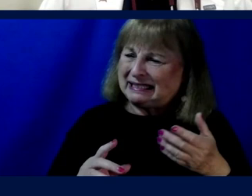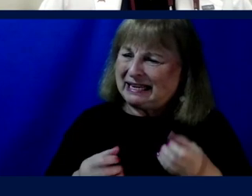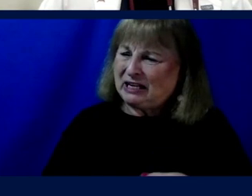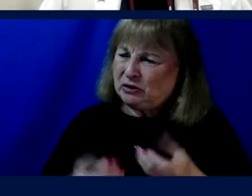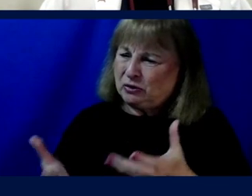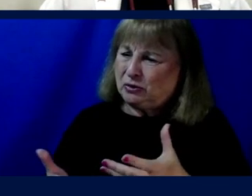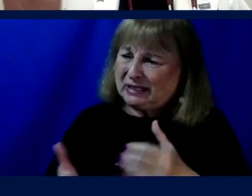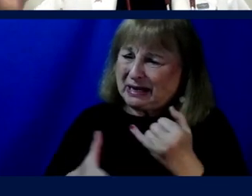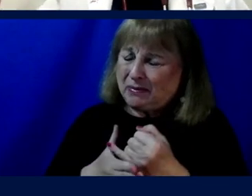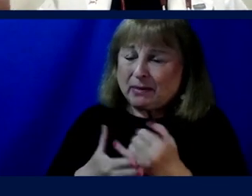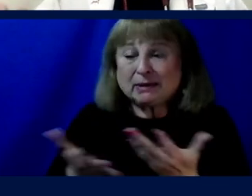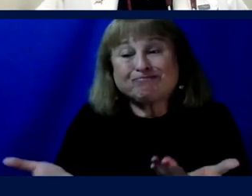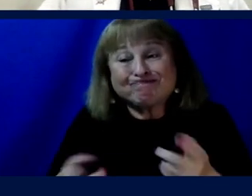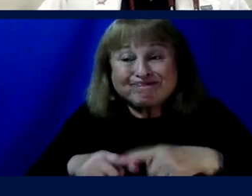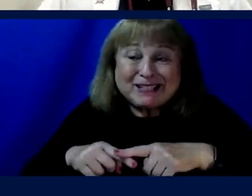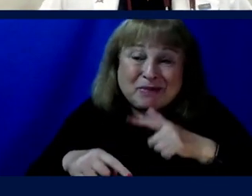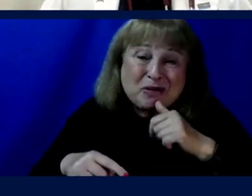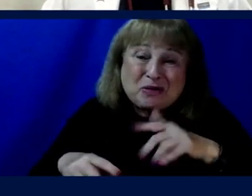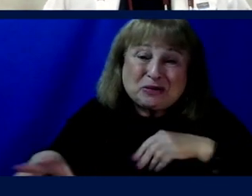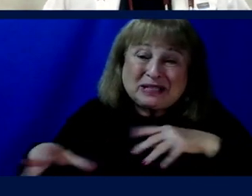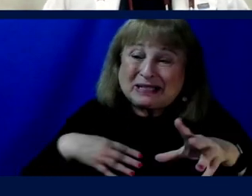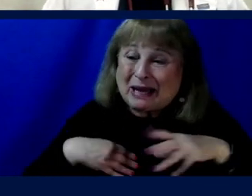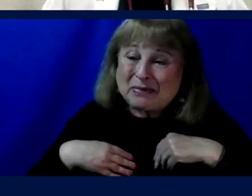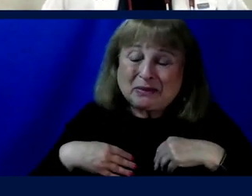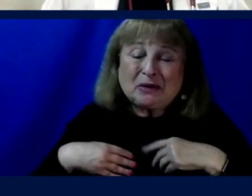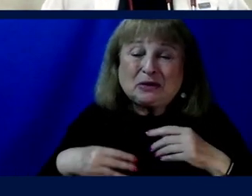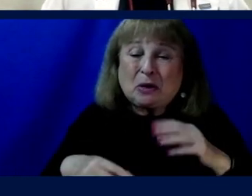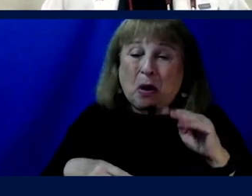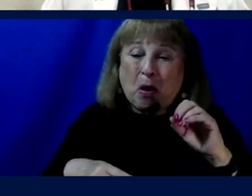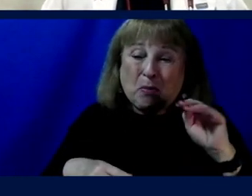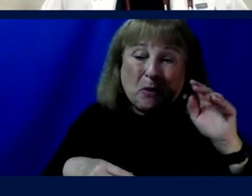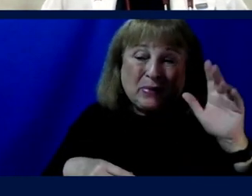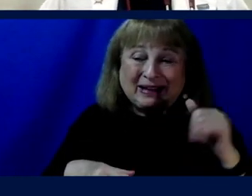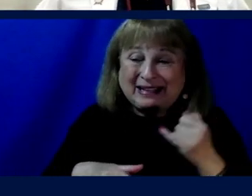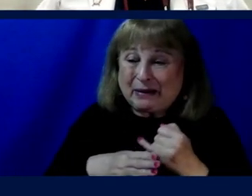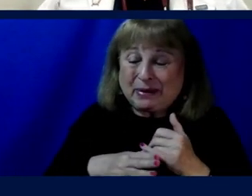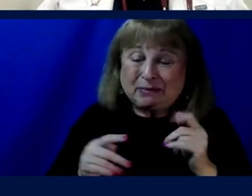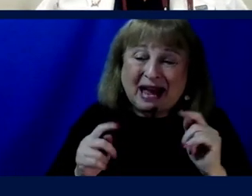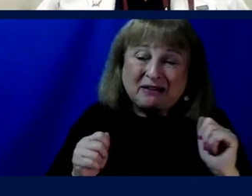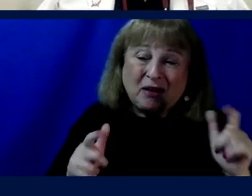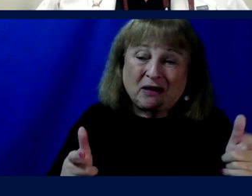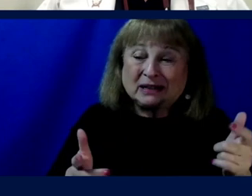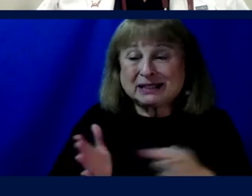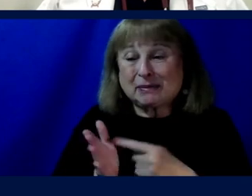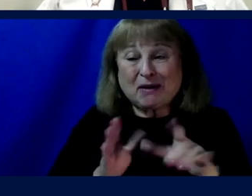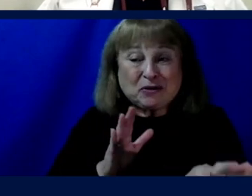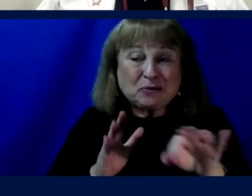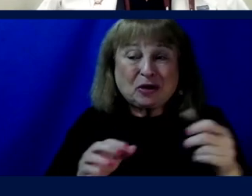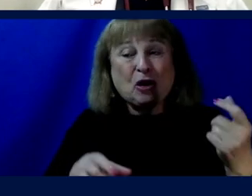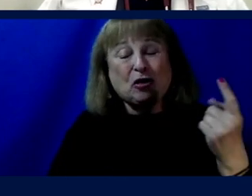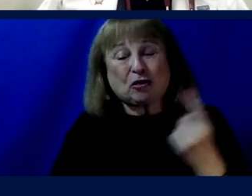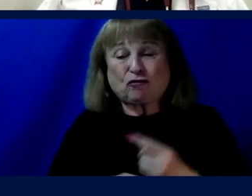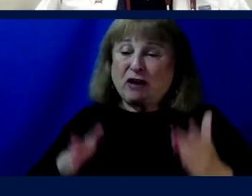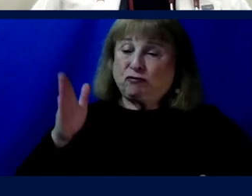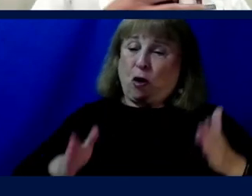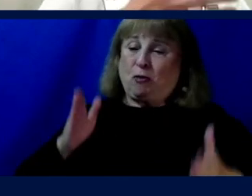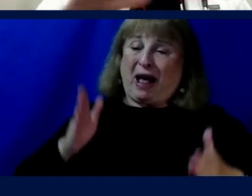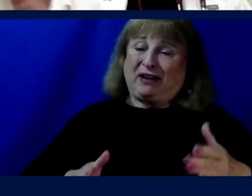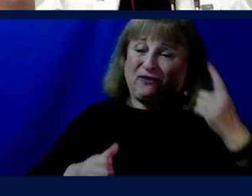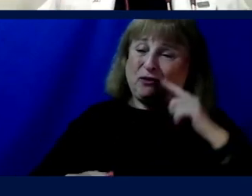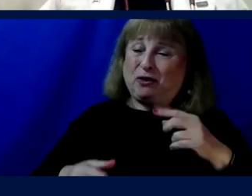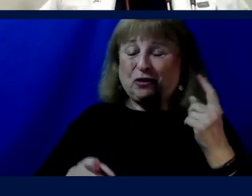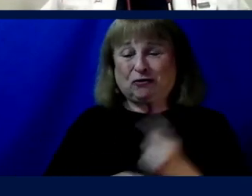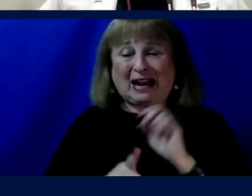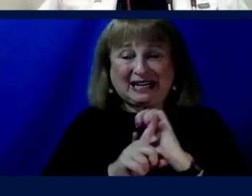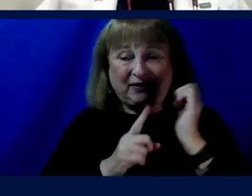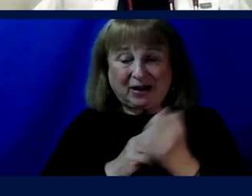really, it depends who's susceptible to mobility impairments at all. Sometimes you just have to choose the right robot for the right environment. And